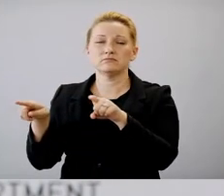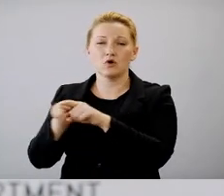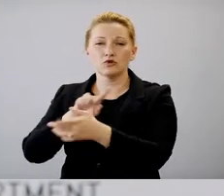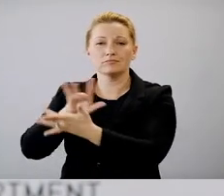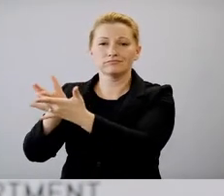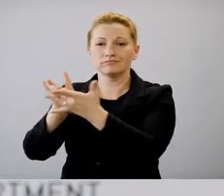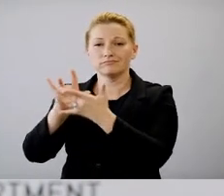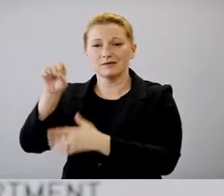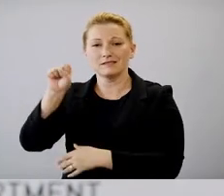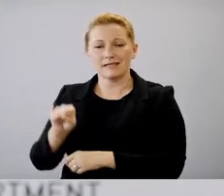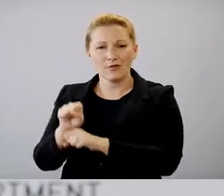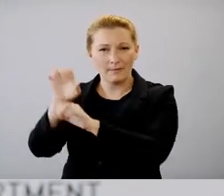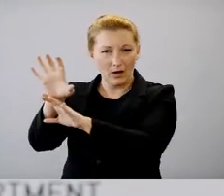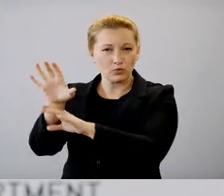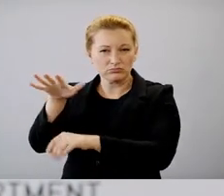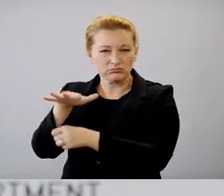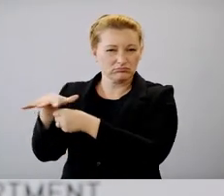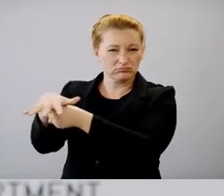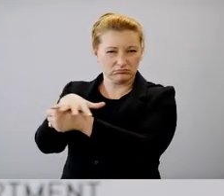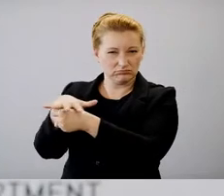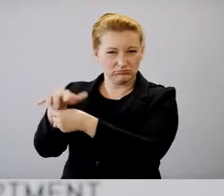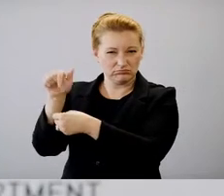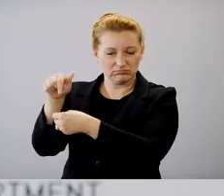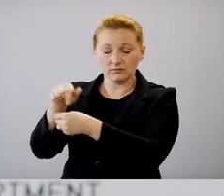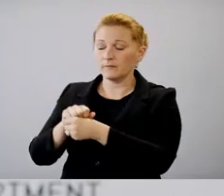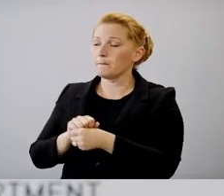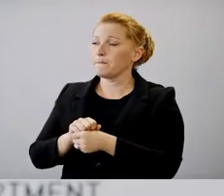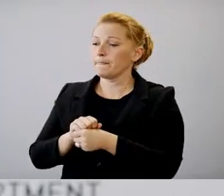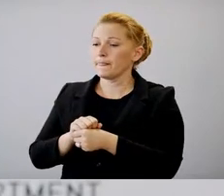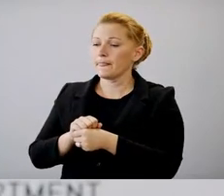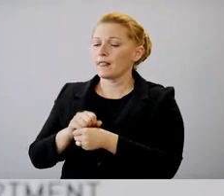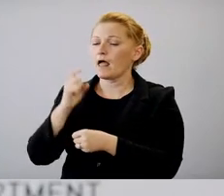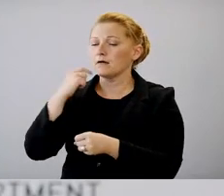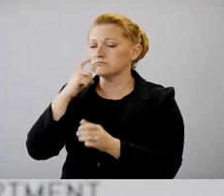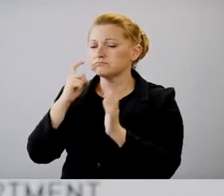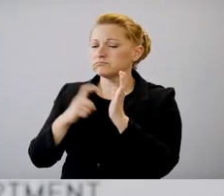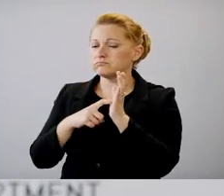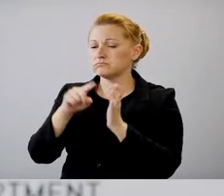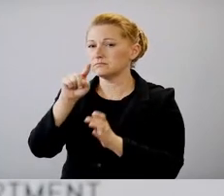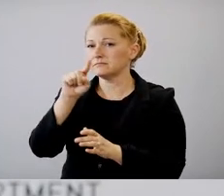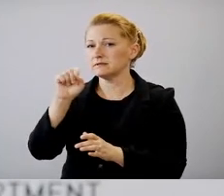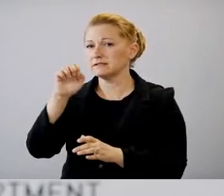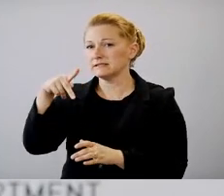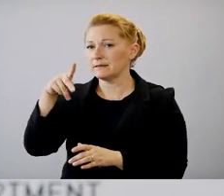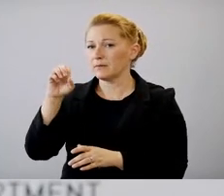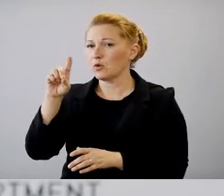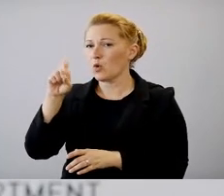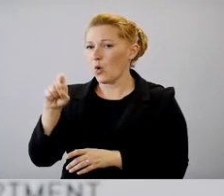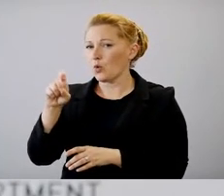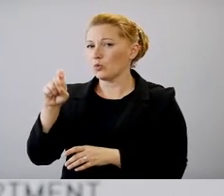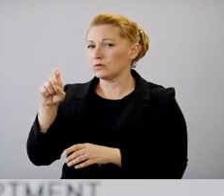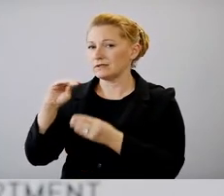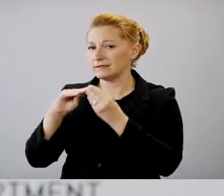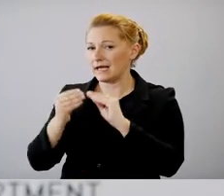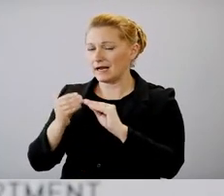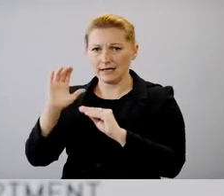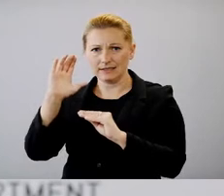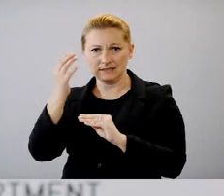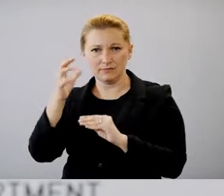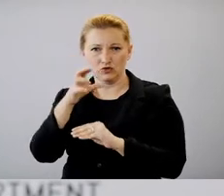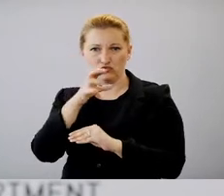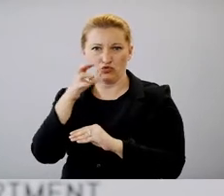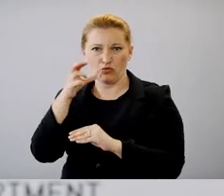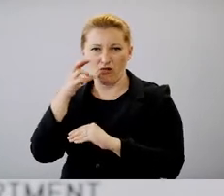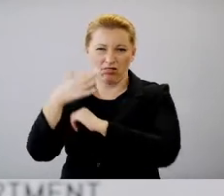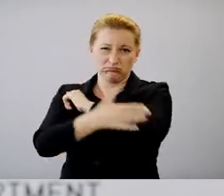region. Uh, I believe is what you said earlier. Um, I was looking at the zip code data and it appears that there's a lot of kind of rural areas of the